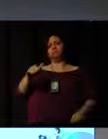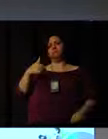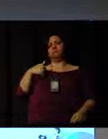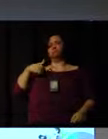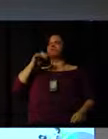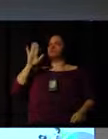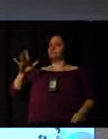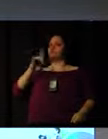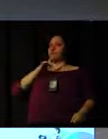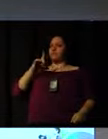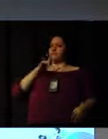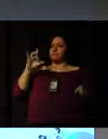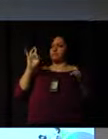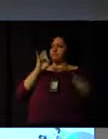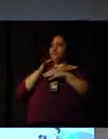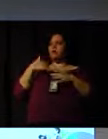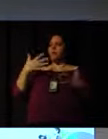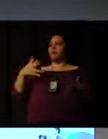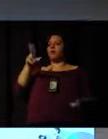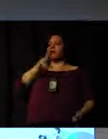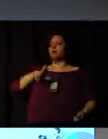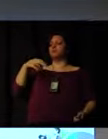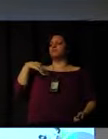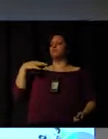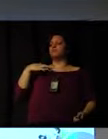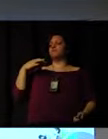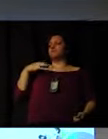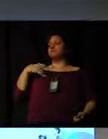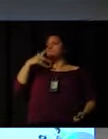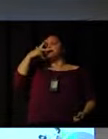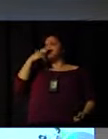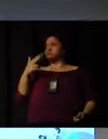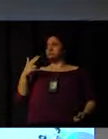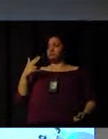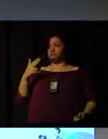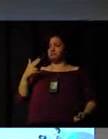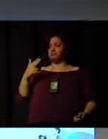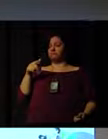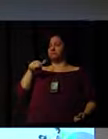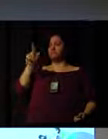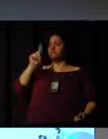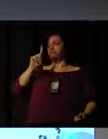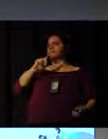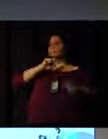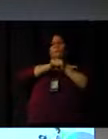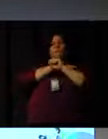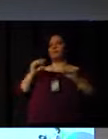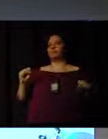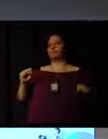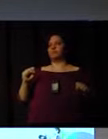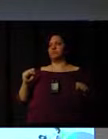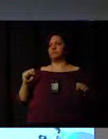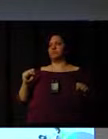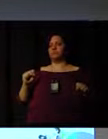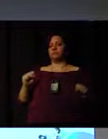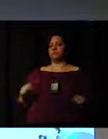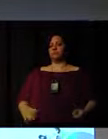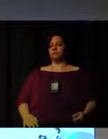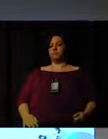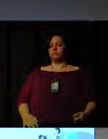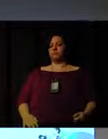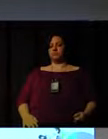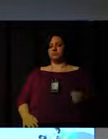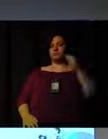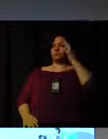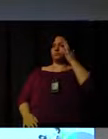use volunteers. I don't see that it's possible for states or governments to provide specific rules because, hey guys, that's the